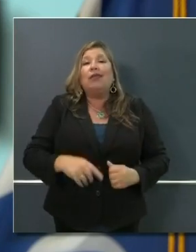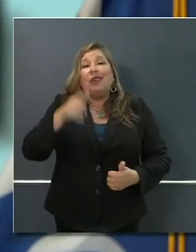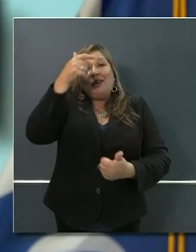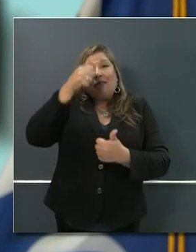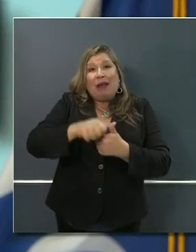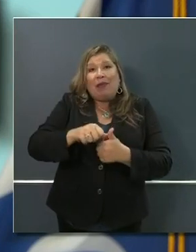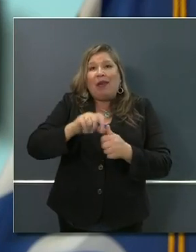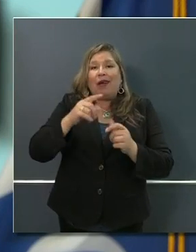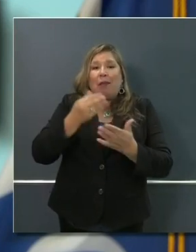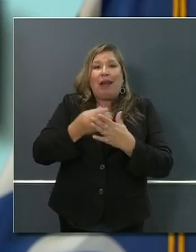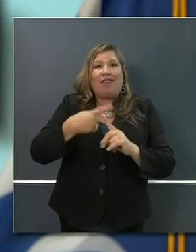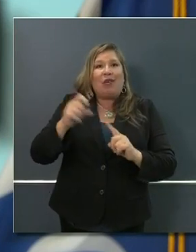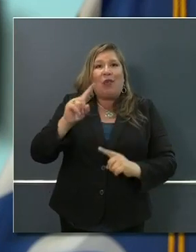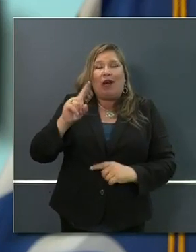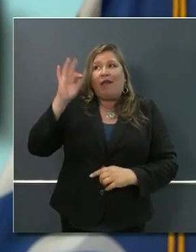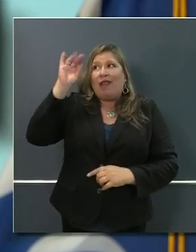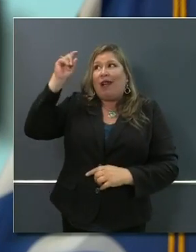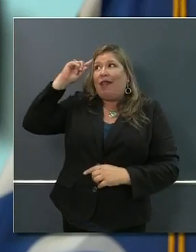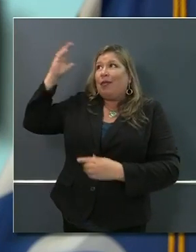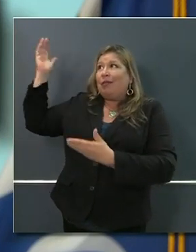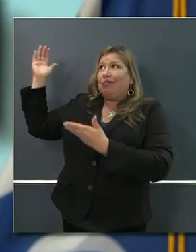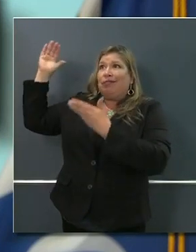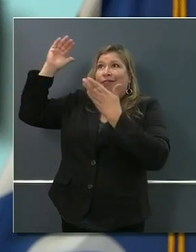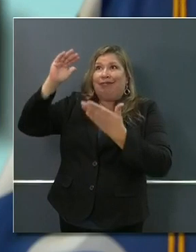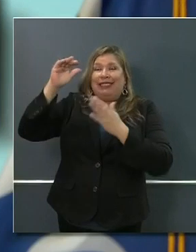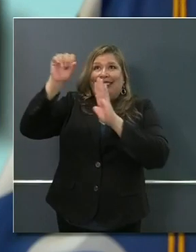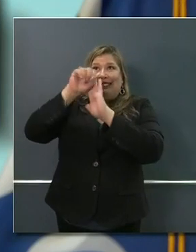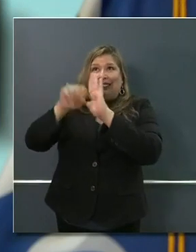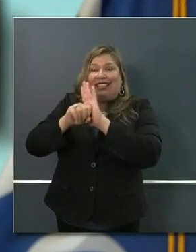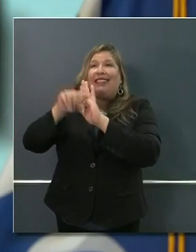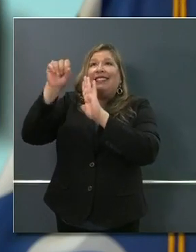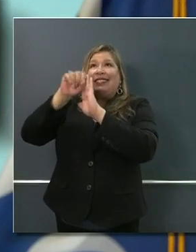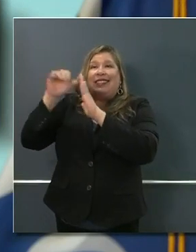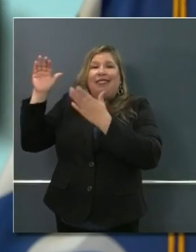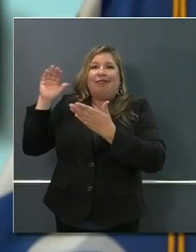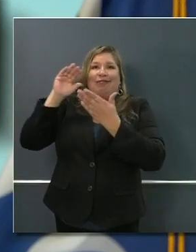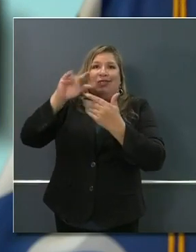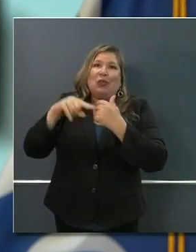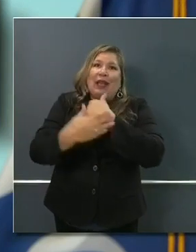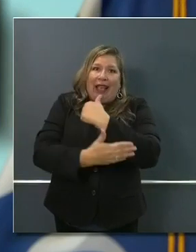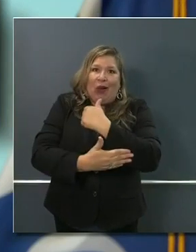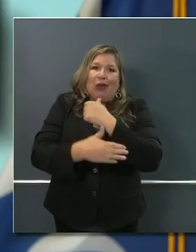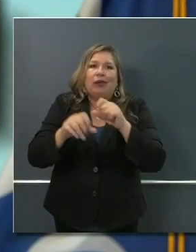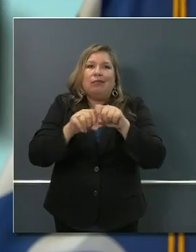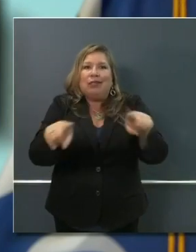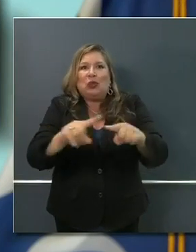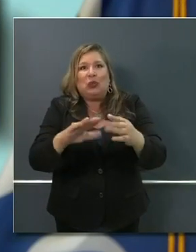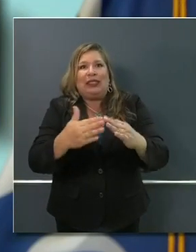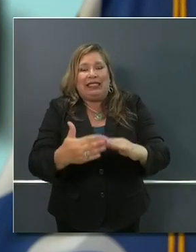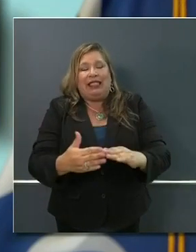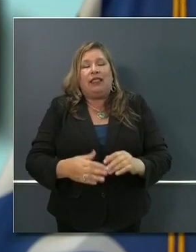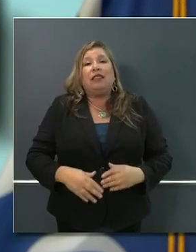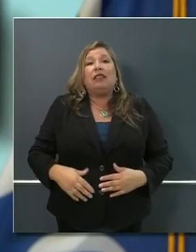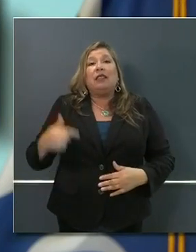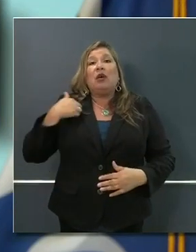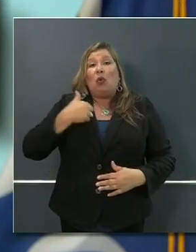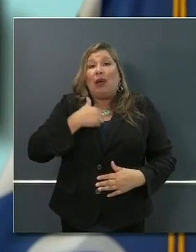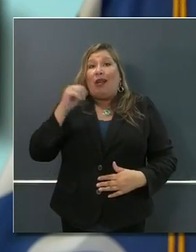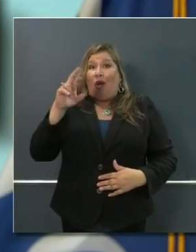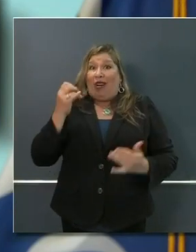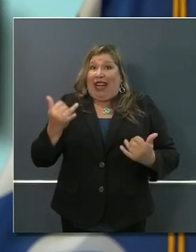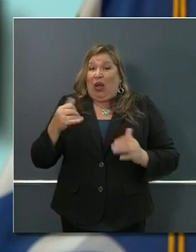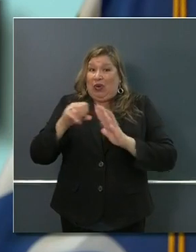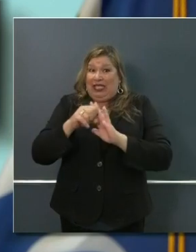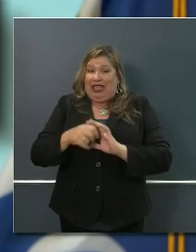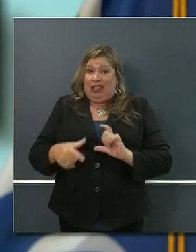cities. And so as soon as we get clarity on those dollars, we're trying to front, we are fronting most of these dollars as a state, but as those